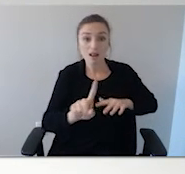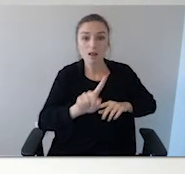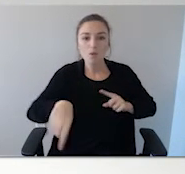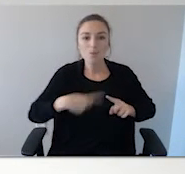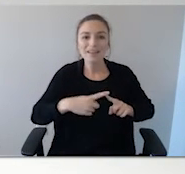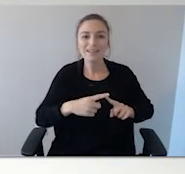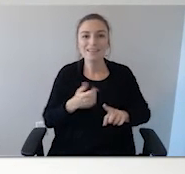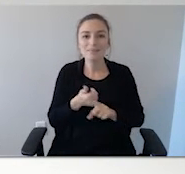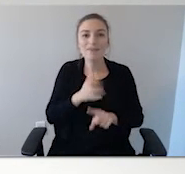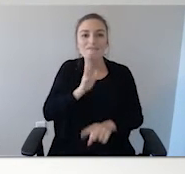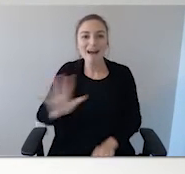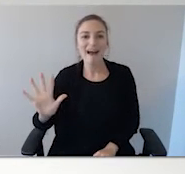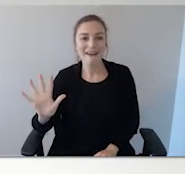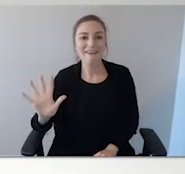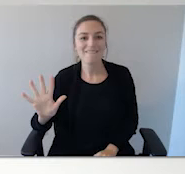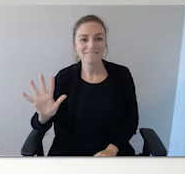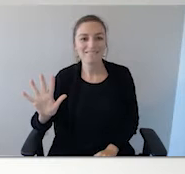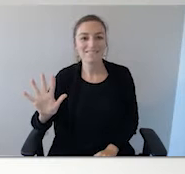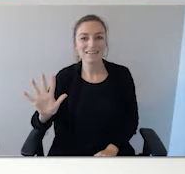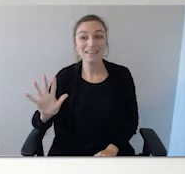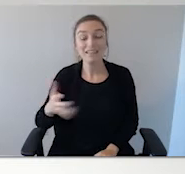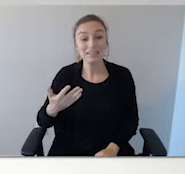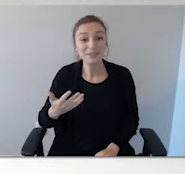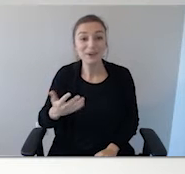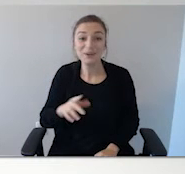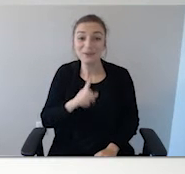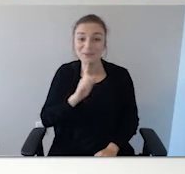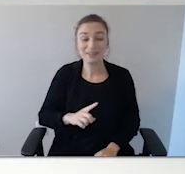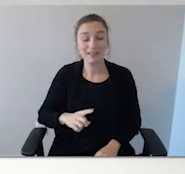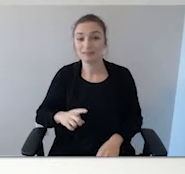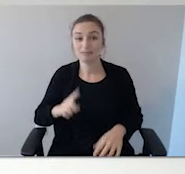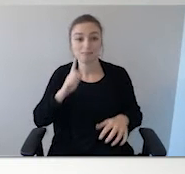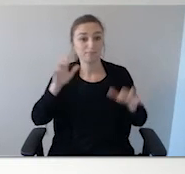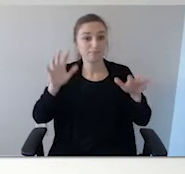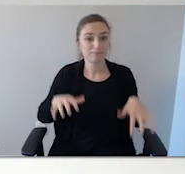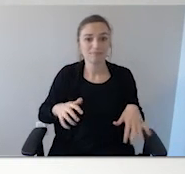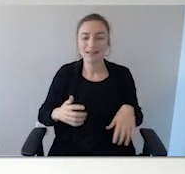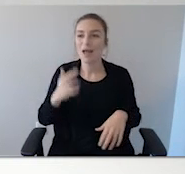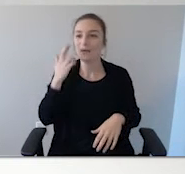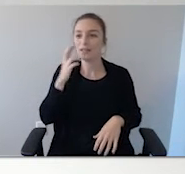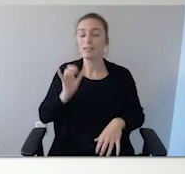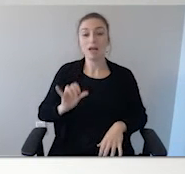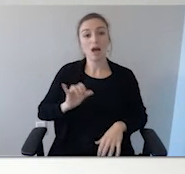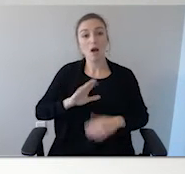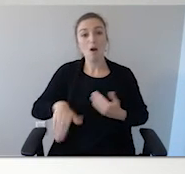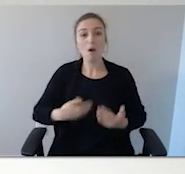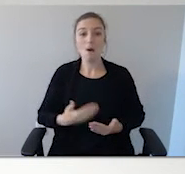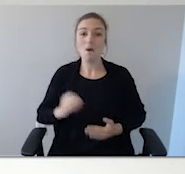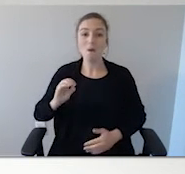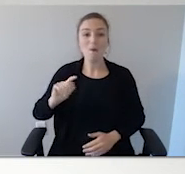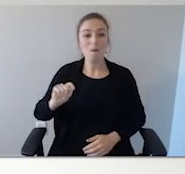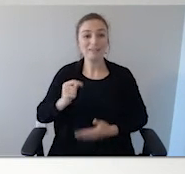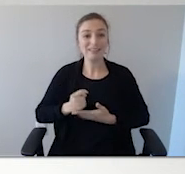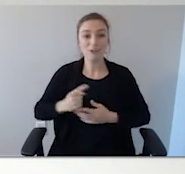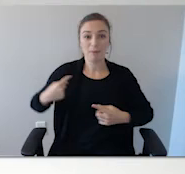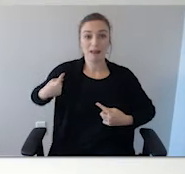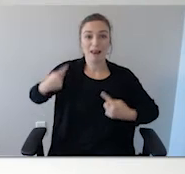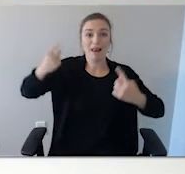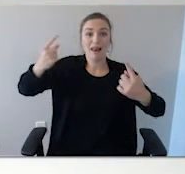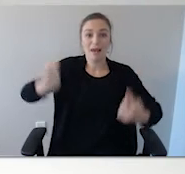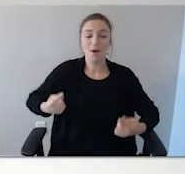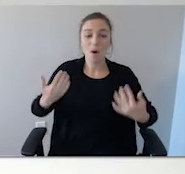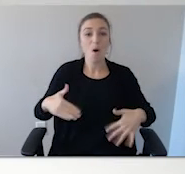bittersweet moment. That is also the day I found out that all that OT therapy was actually working. He was able to open the